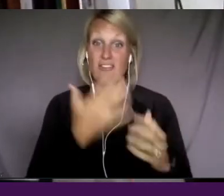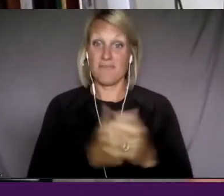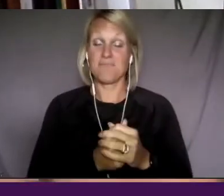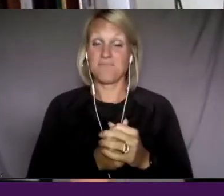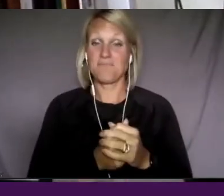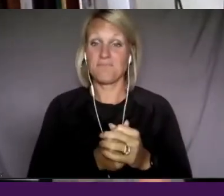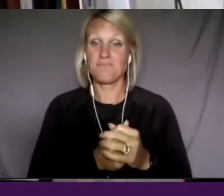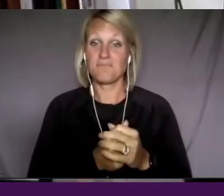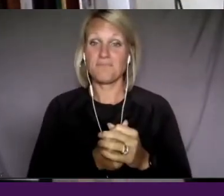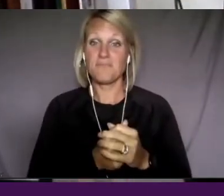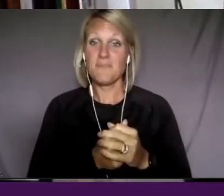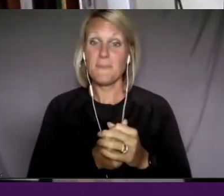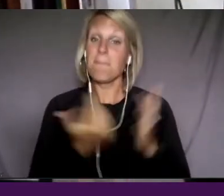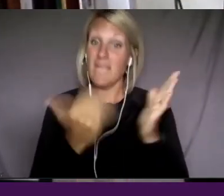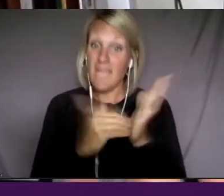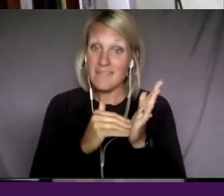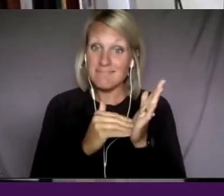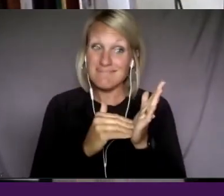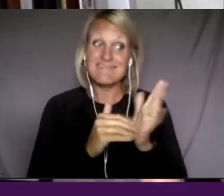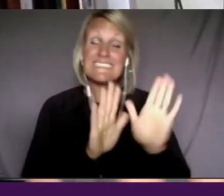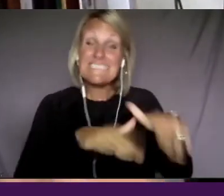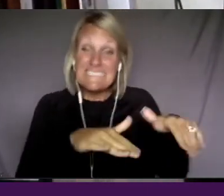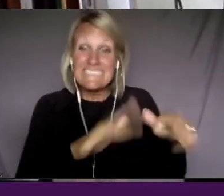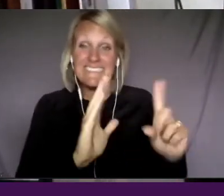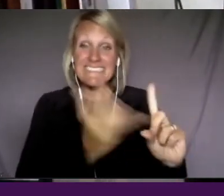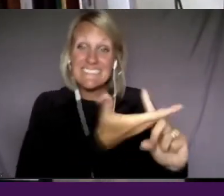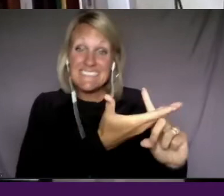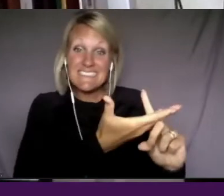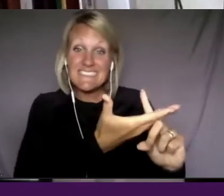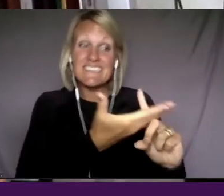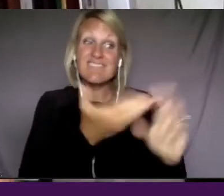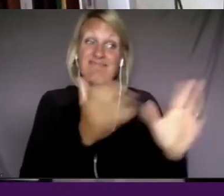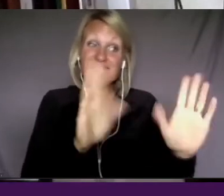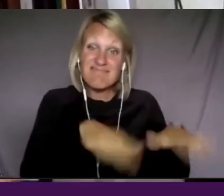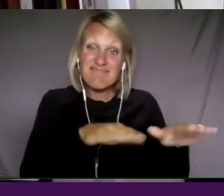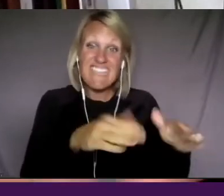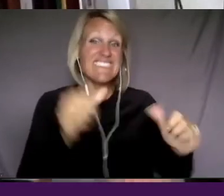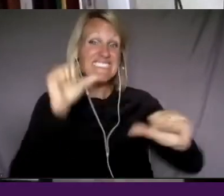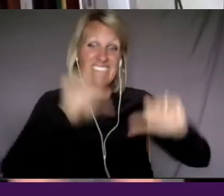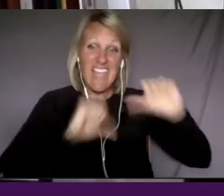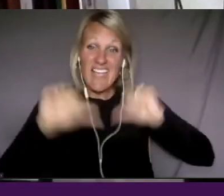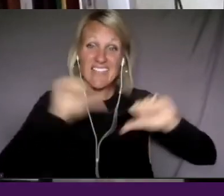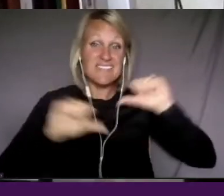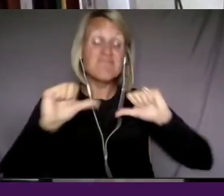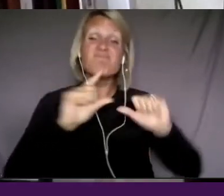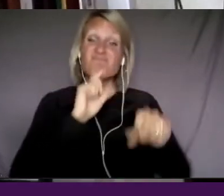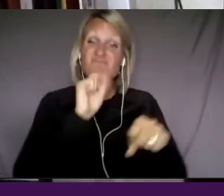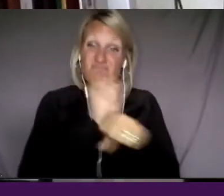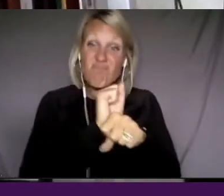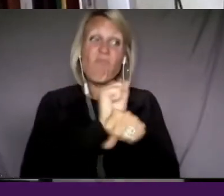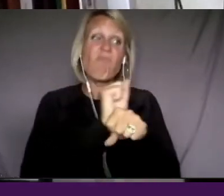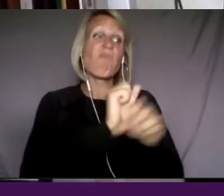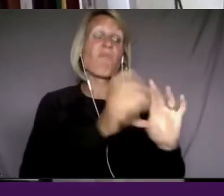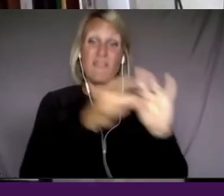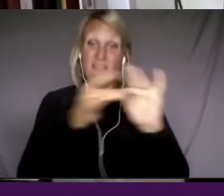try to convince them that science, you know, does relate to the stories that they're trying to tell. So in